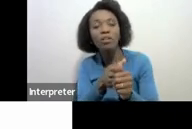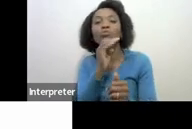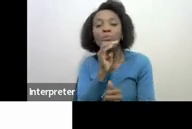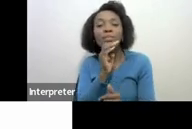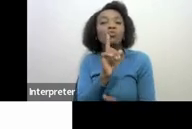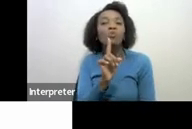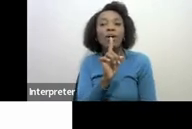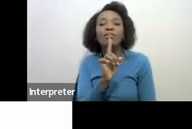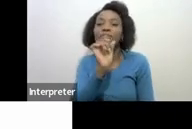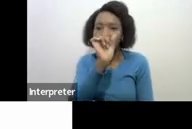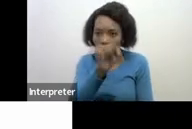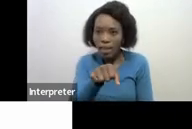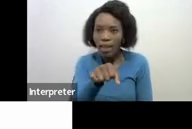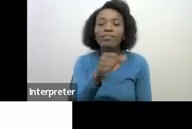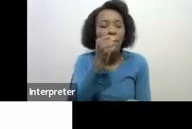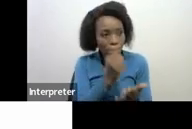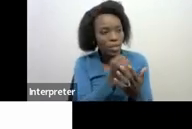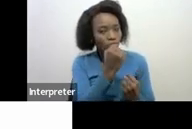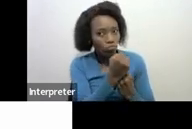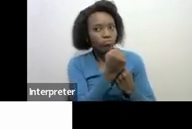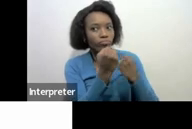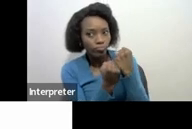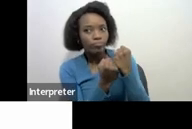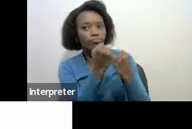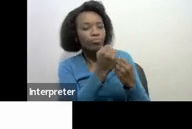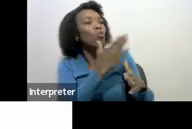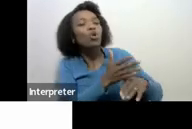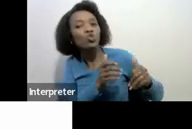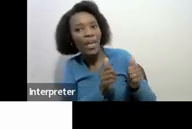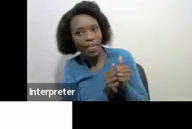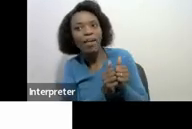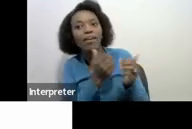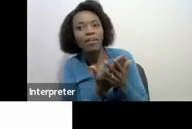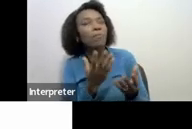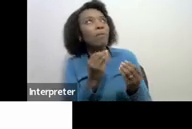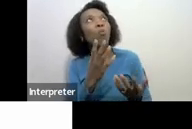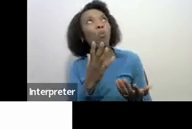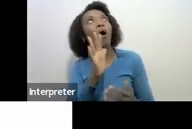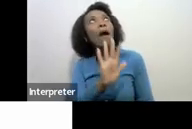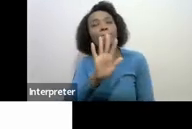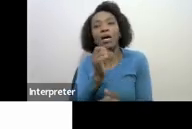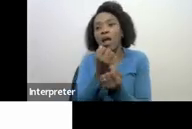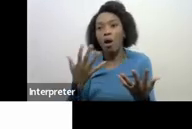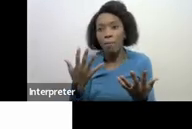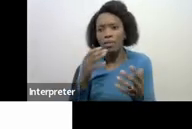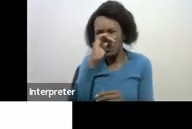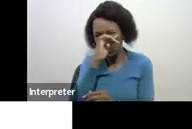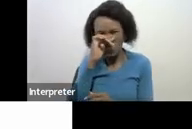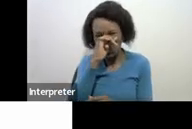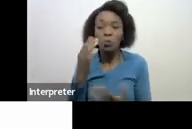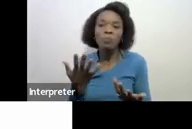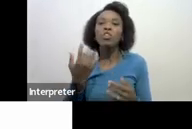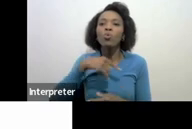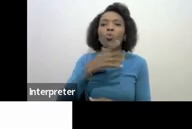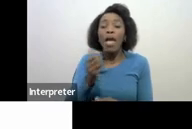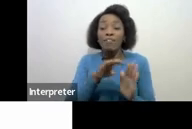means we have to work together to come to a reasonable estimate we had a program if you allow me to share